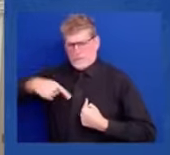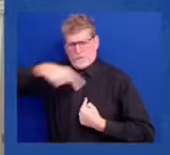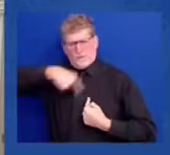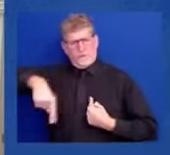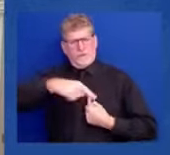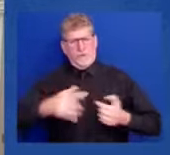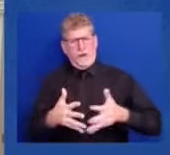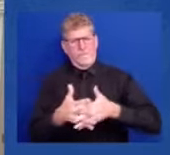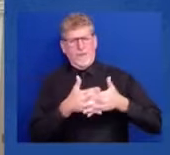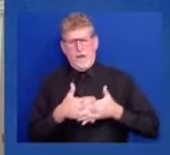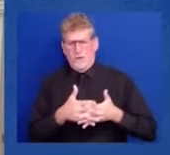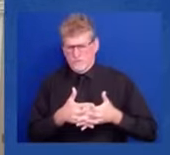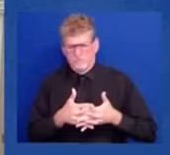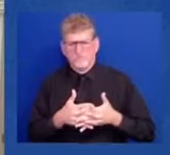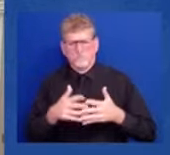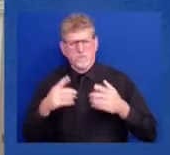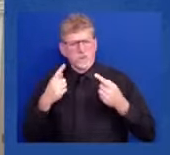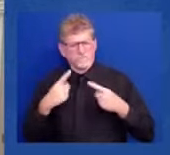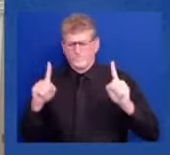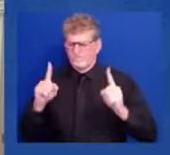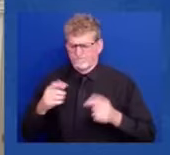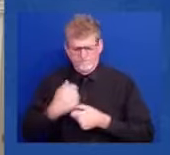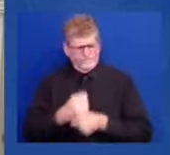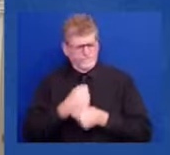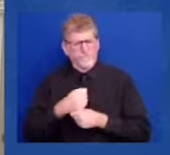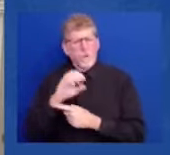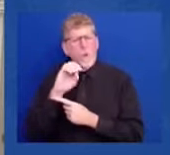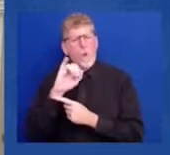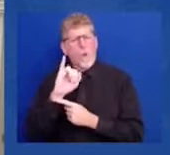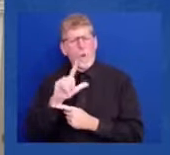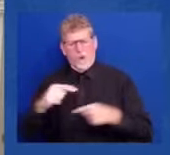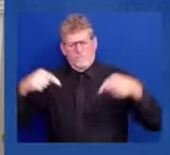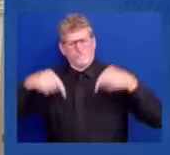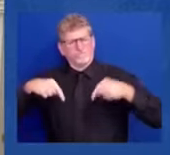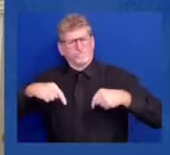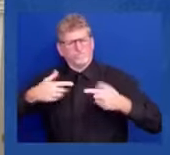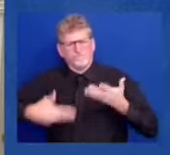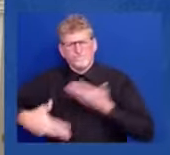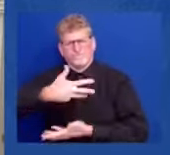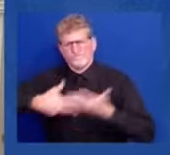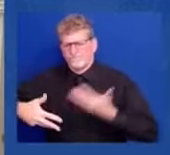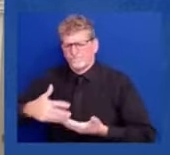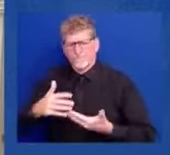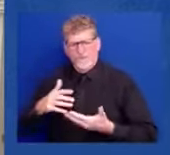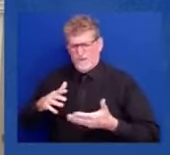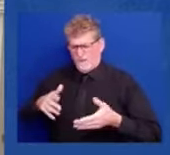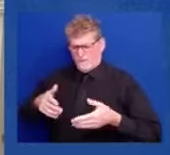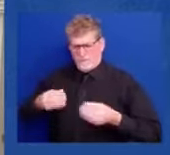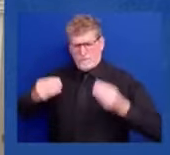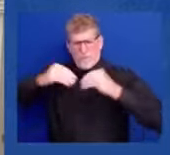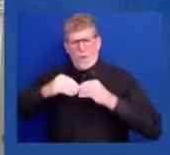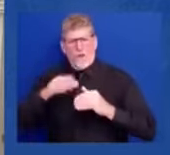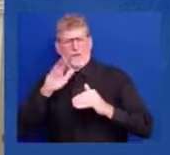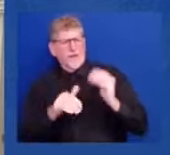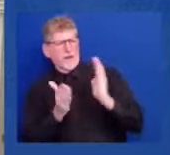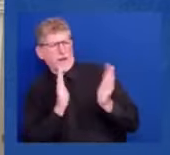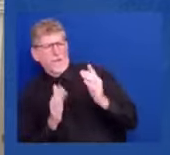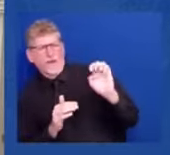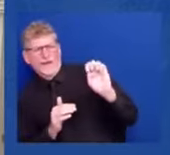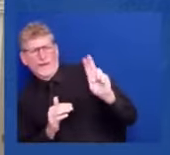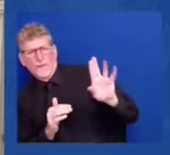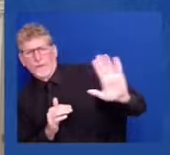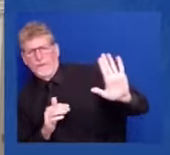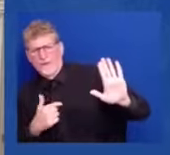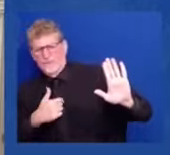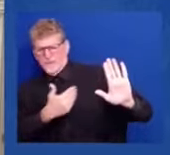we're a net exporter of energy. So we can take this step when others cannot, but we're working closely with Europe and our partners to